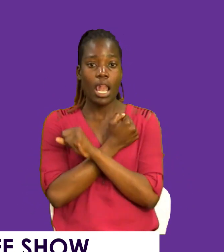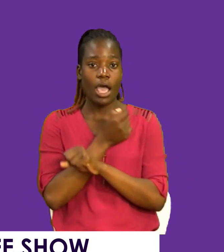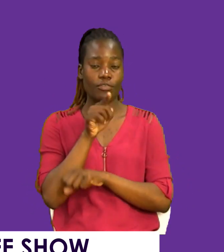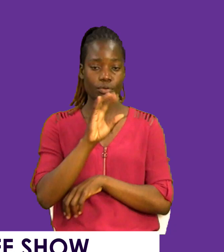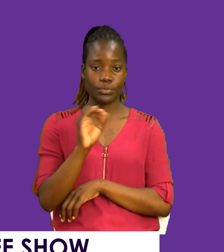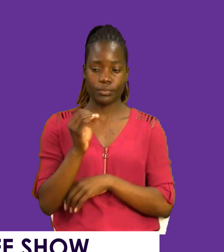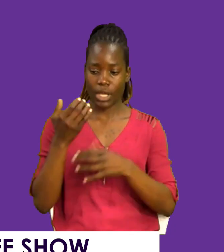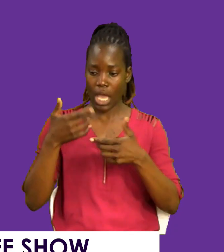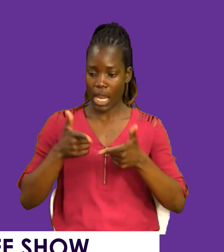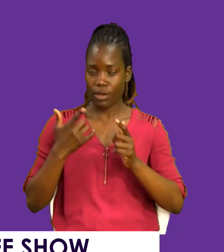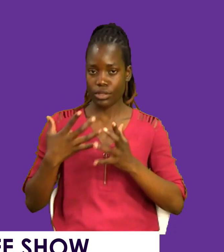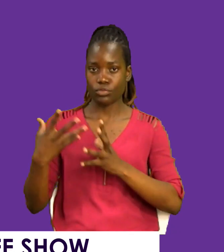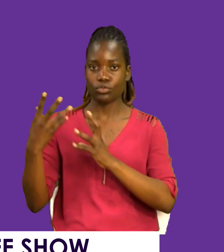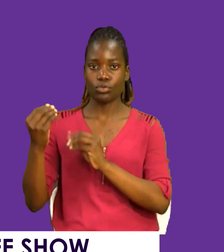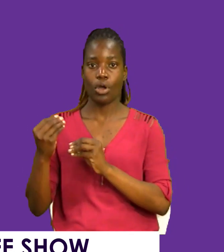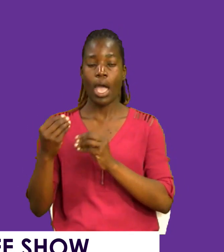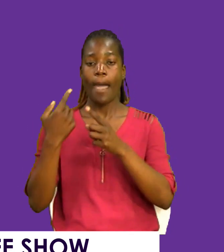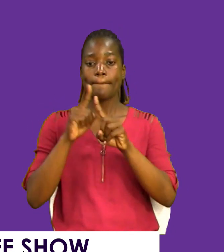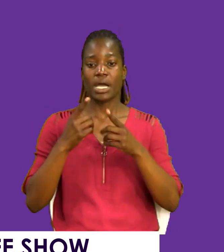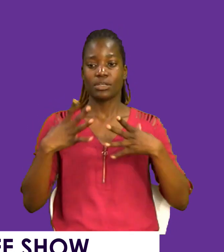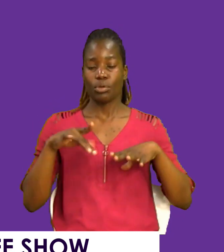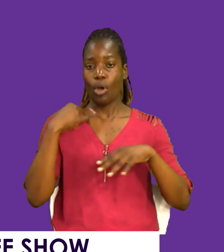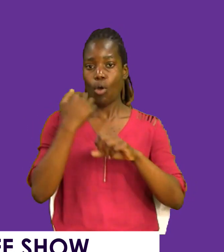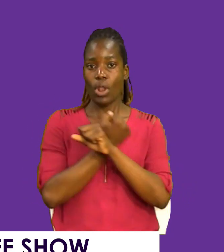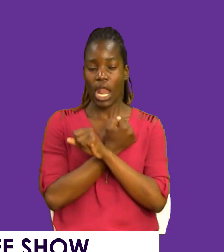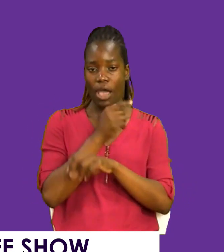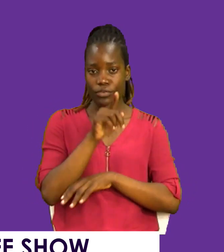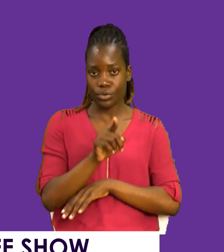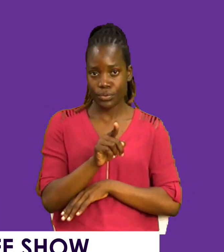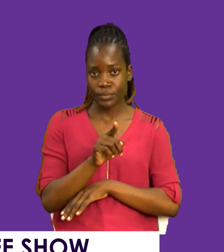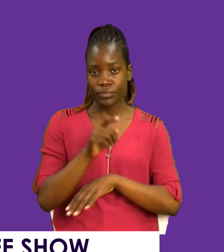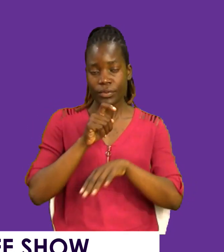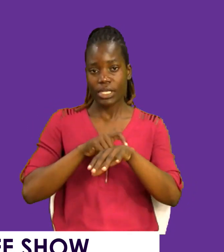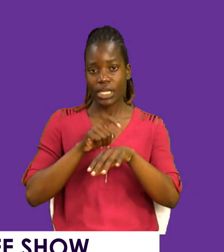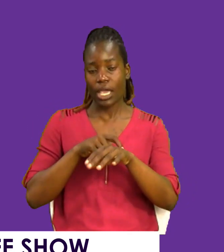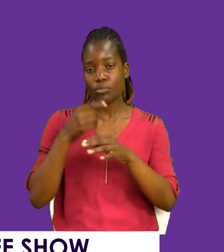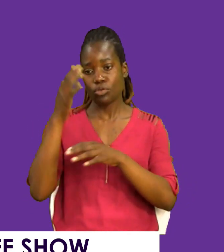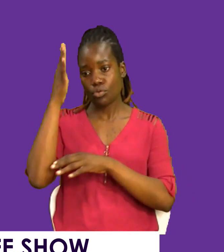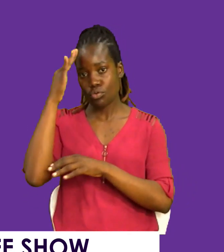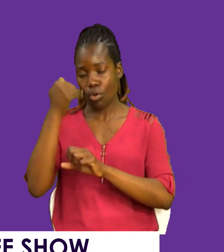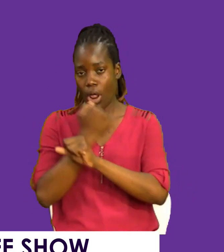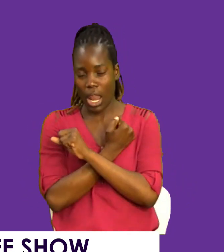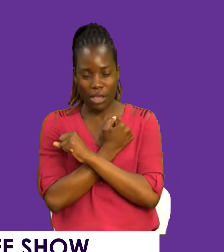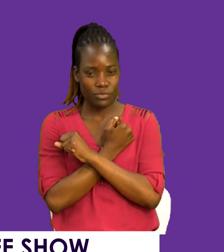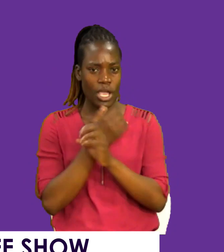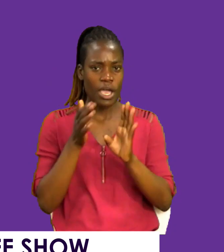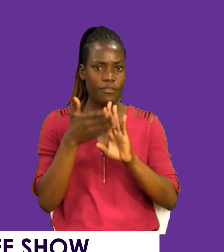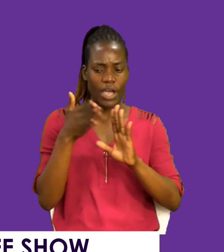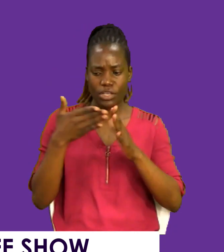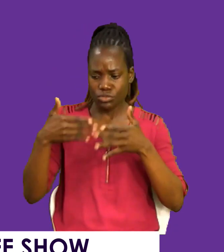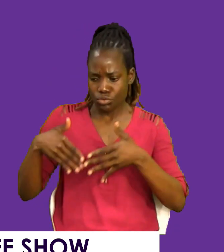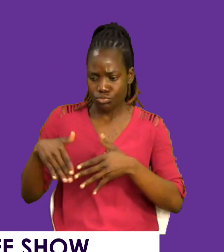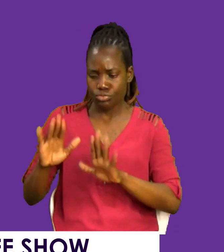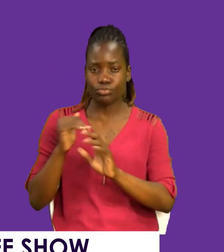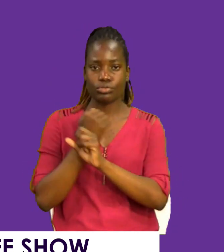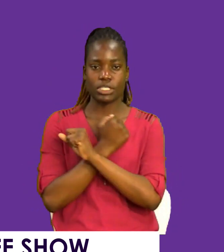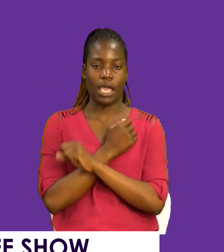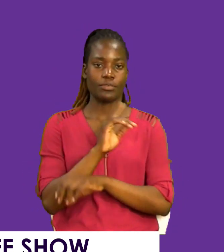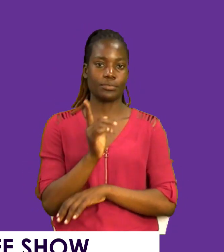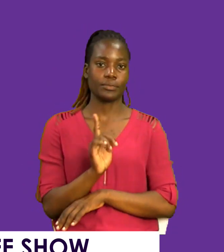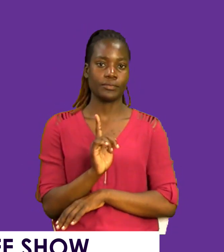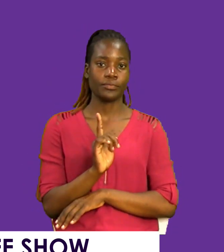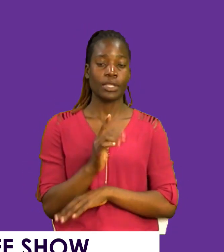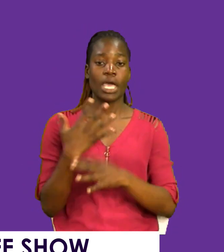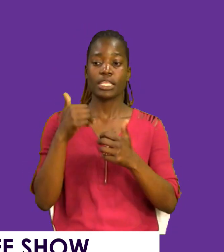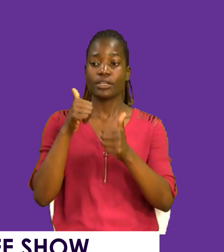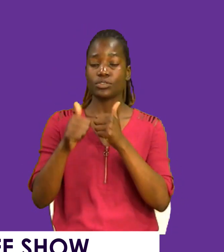them go. But those people that you know love you. You know, when you discover love, don't be quick to let love go. You